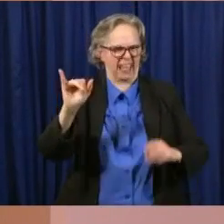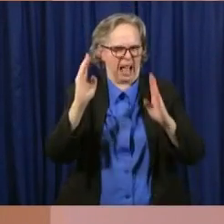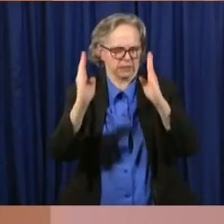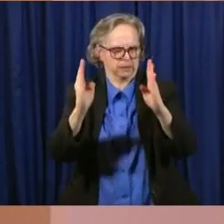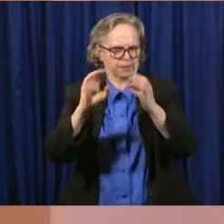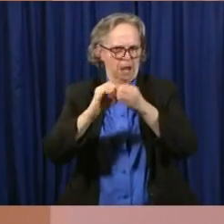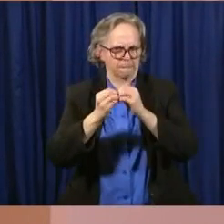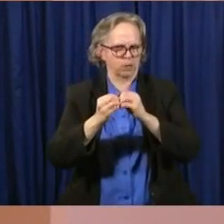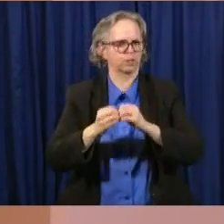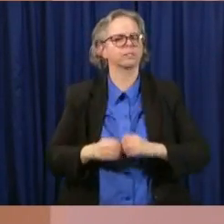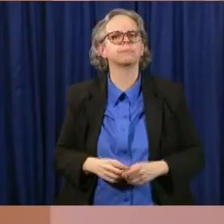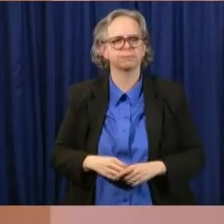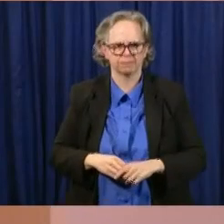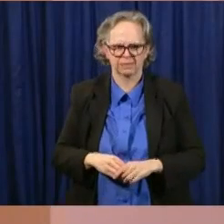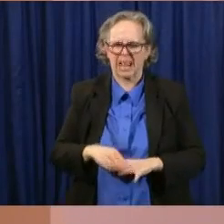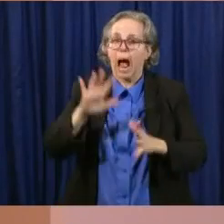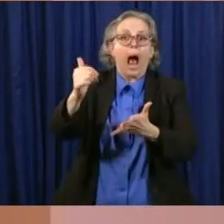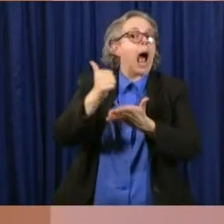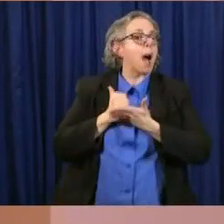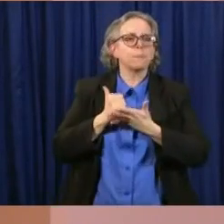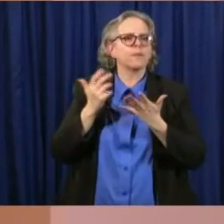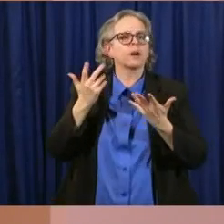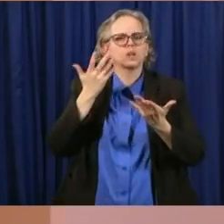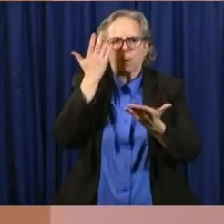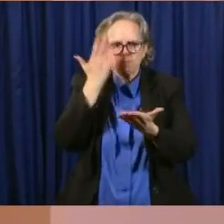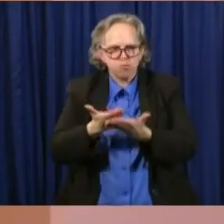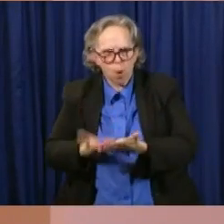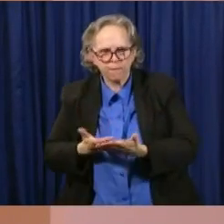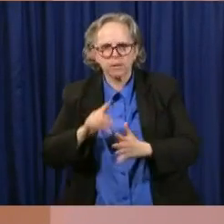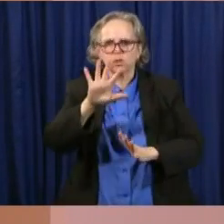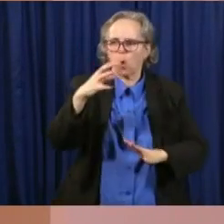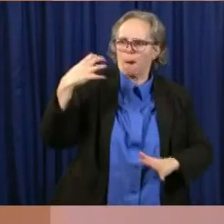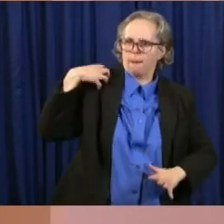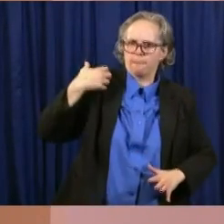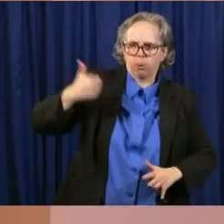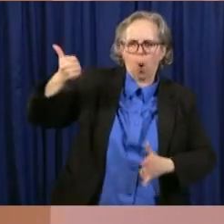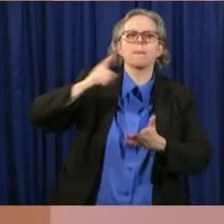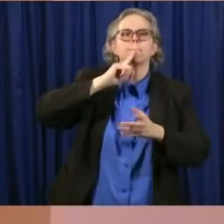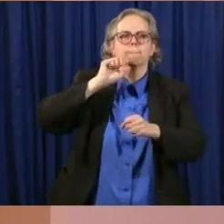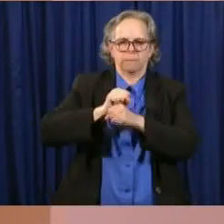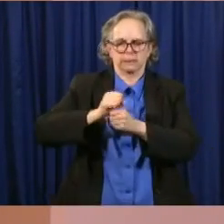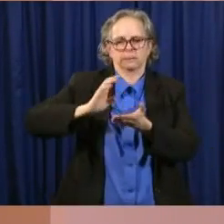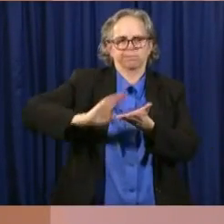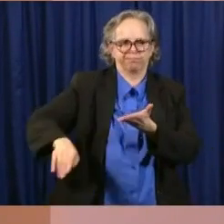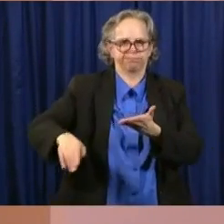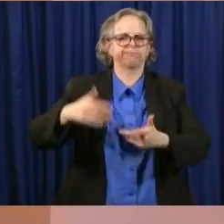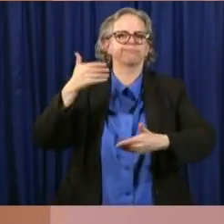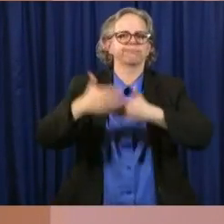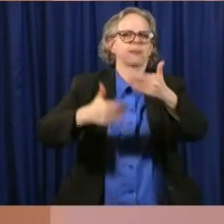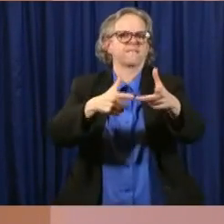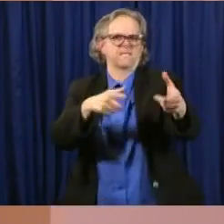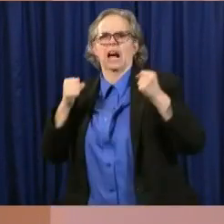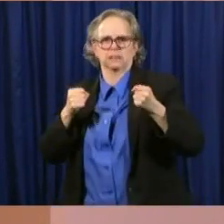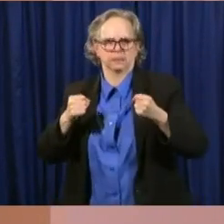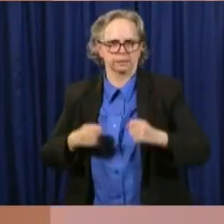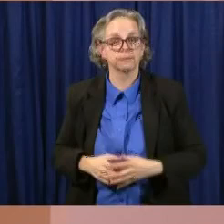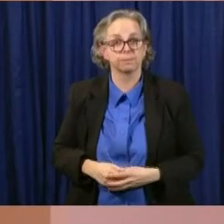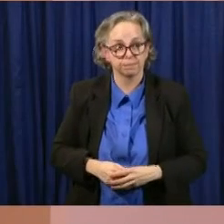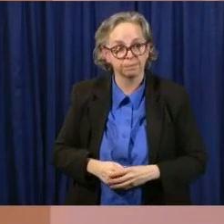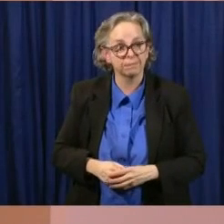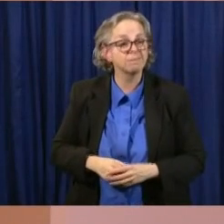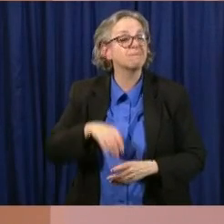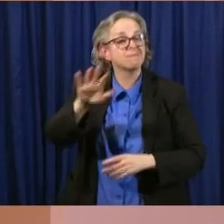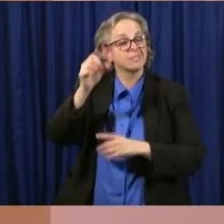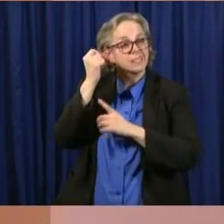employer is and, and should help get that claim processed faster. On May the 1st, ODJFS expects to be able to